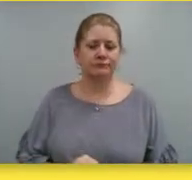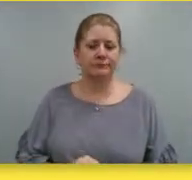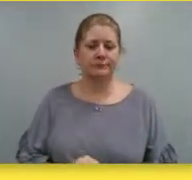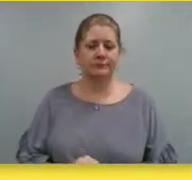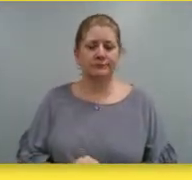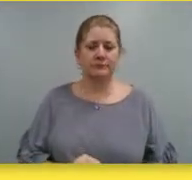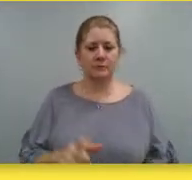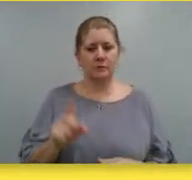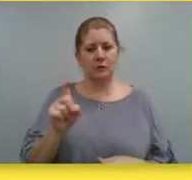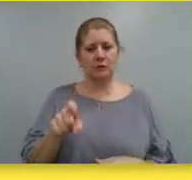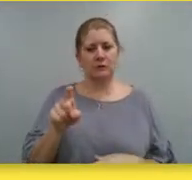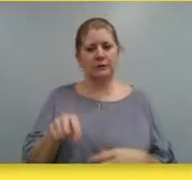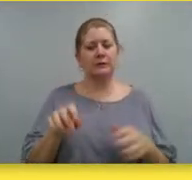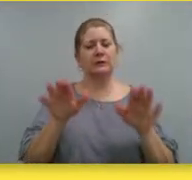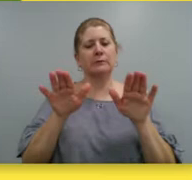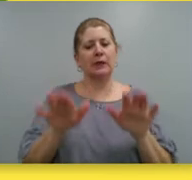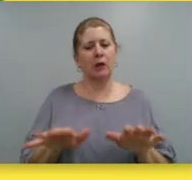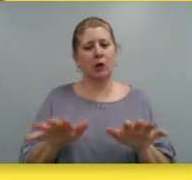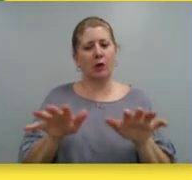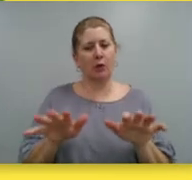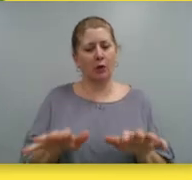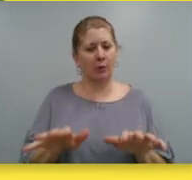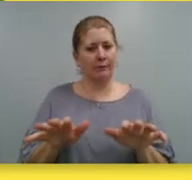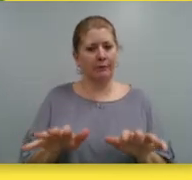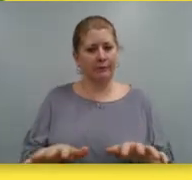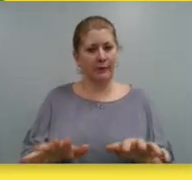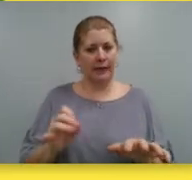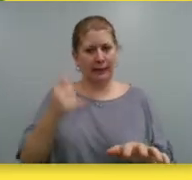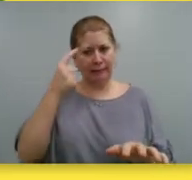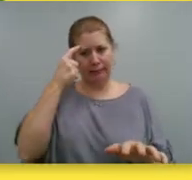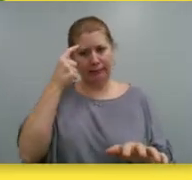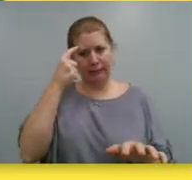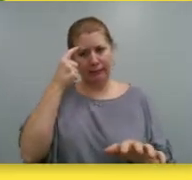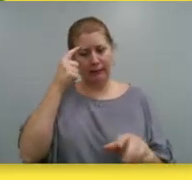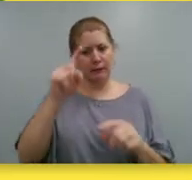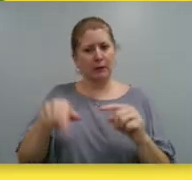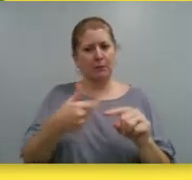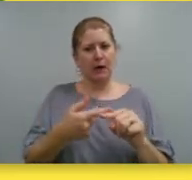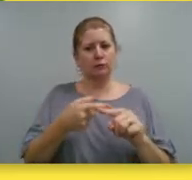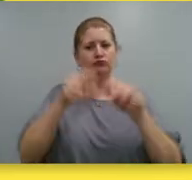When you need to be the calm in the storm, you can think about the oceans.